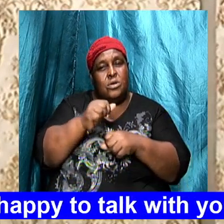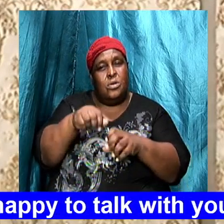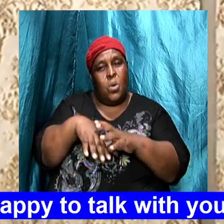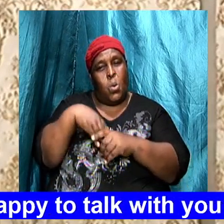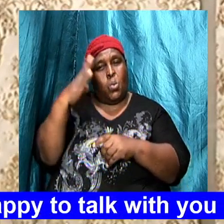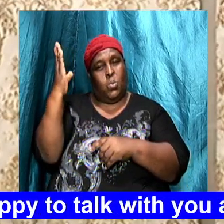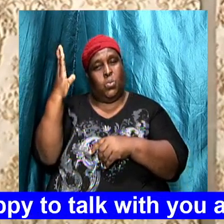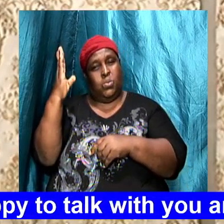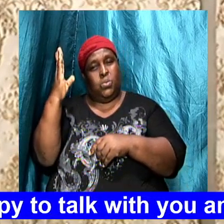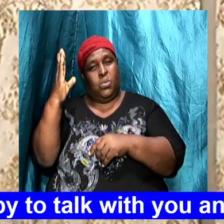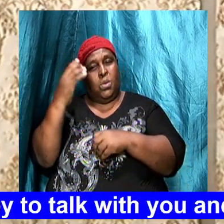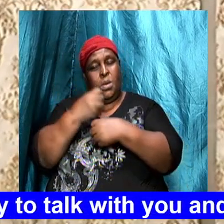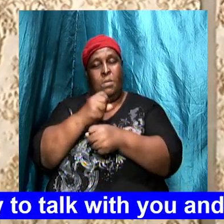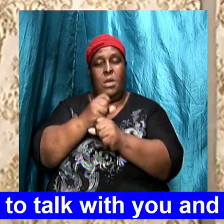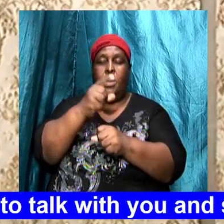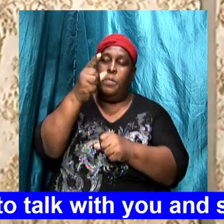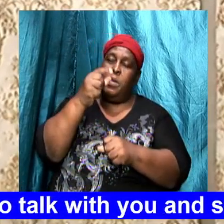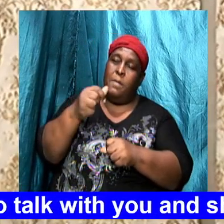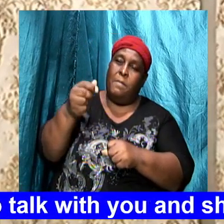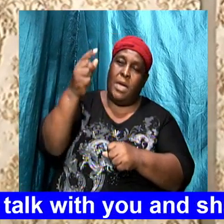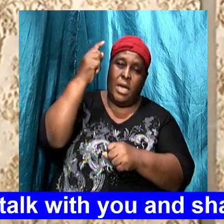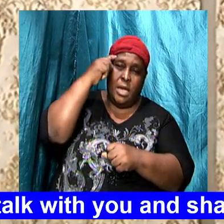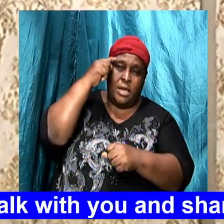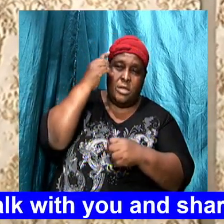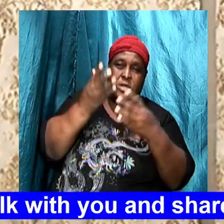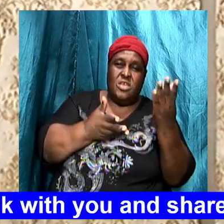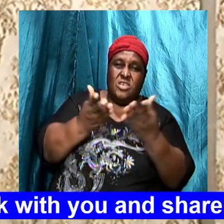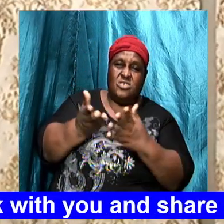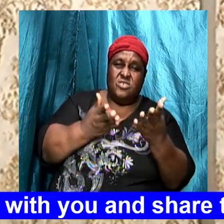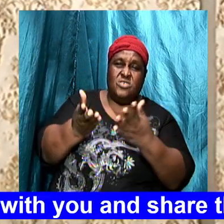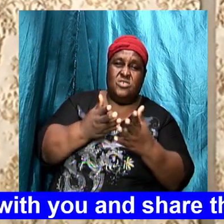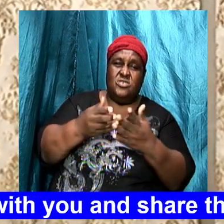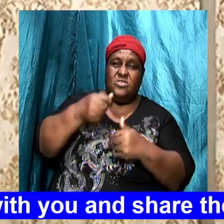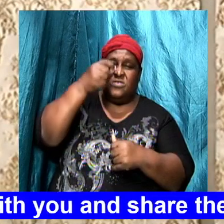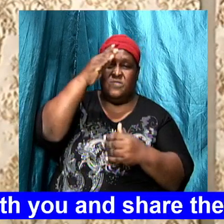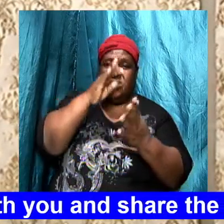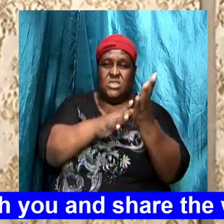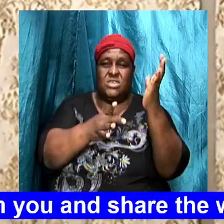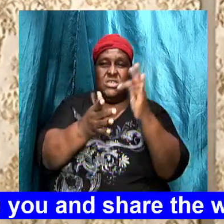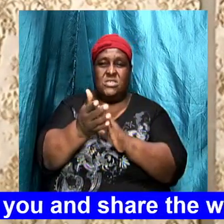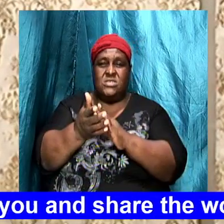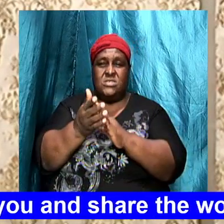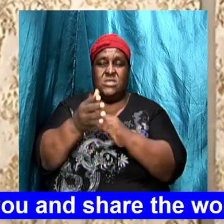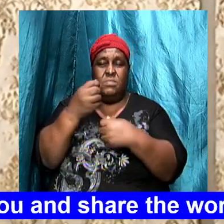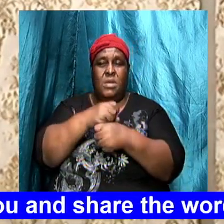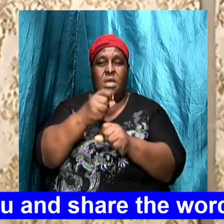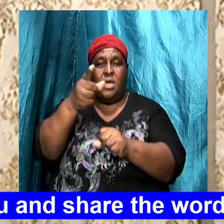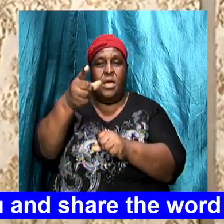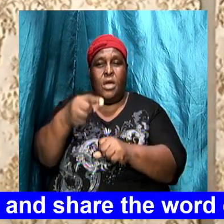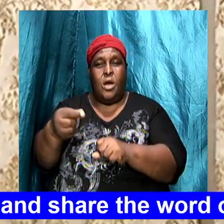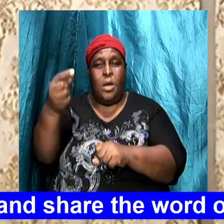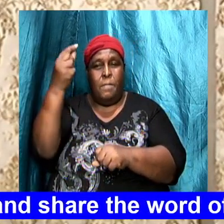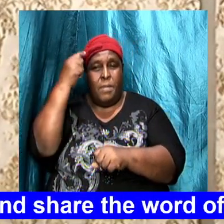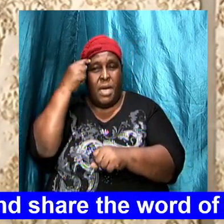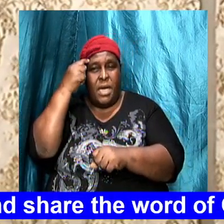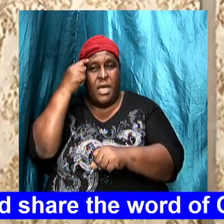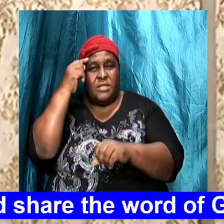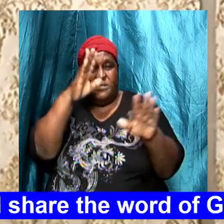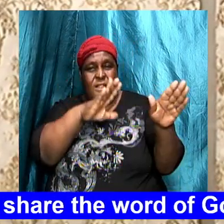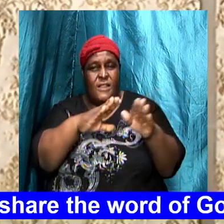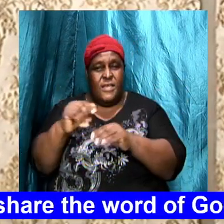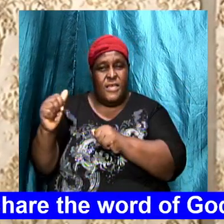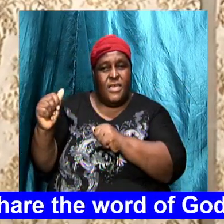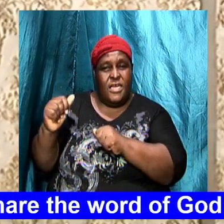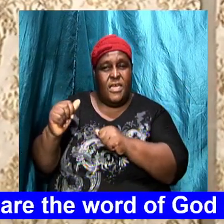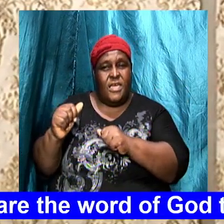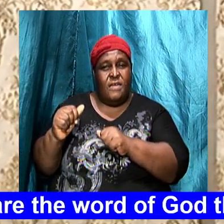him but if you make up your mind to leave up to you but to have one foot in and one foot out to be serving Jesus and